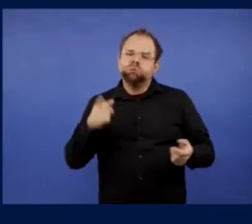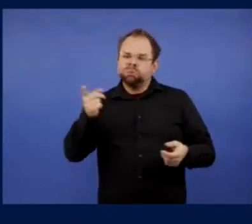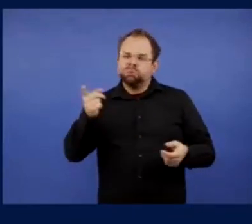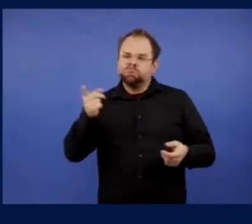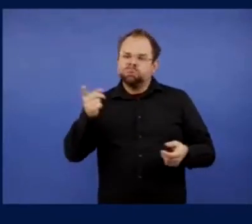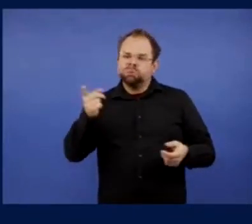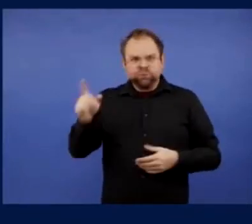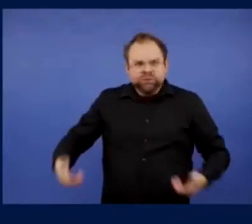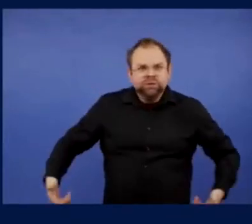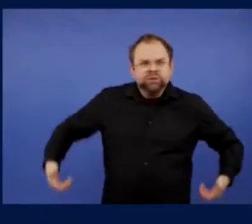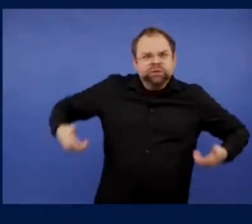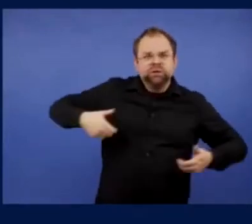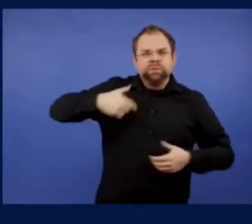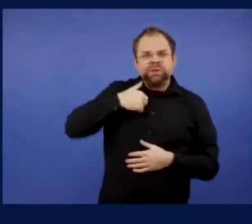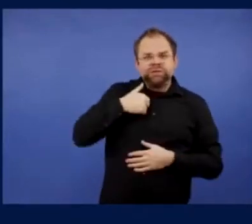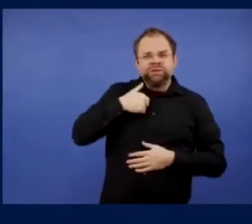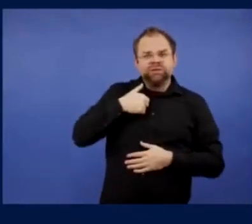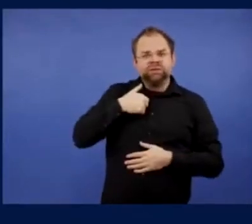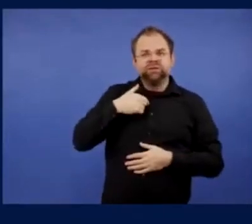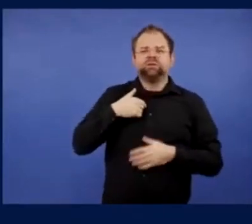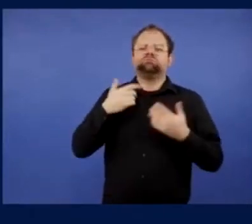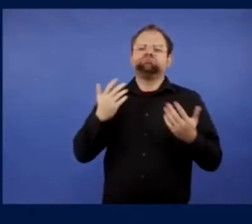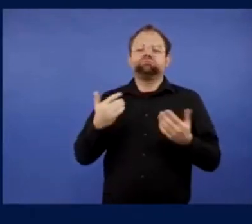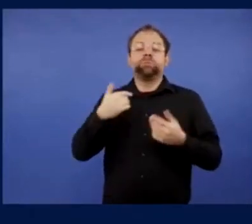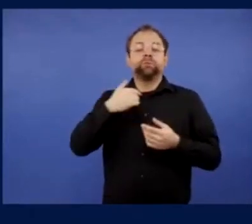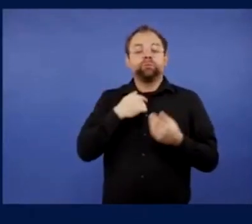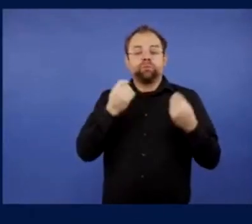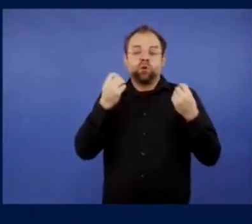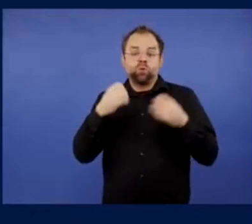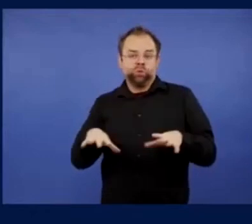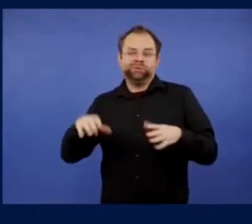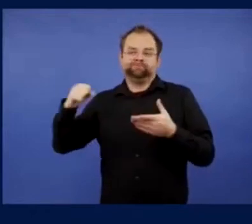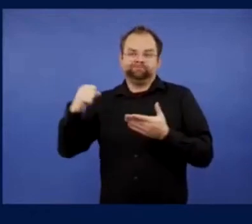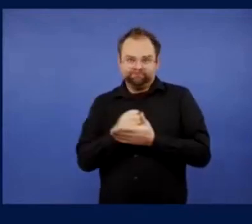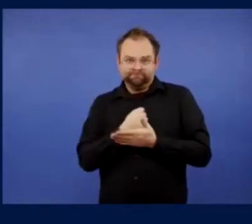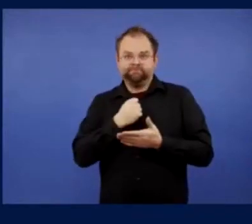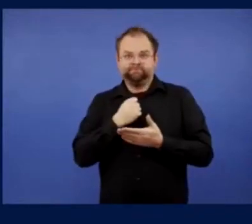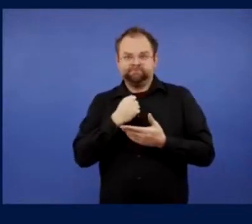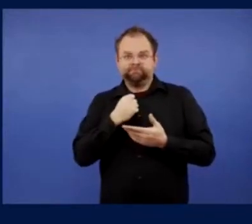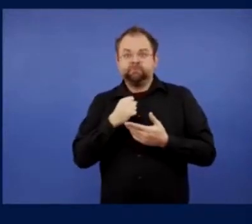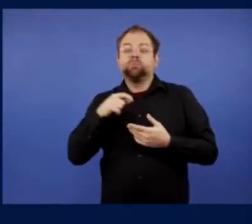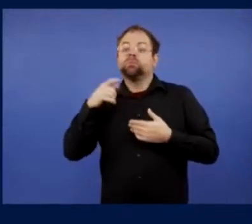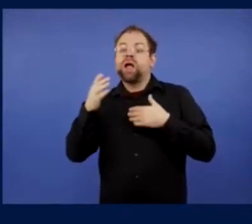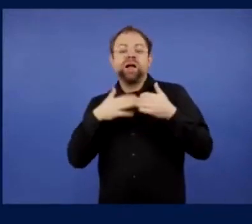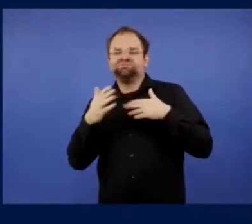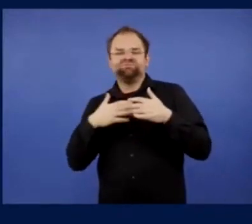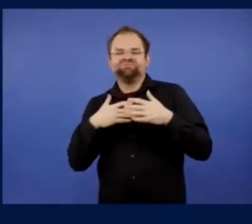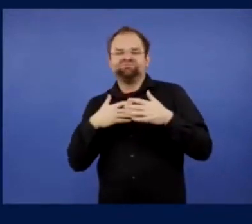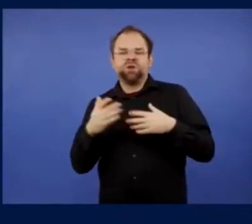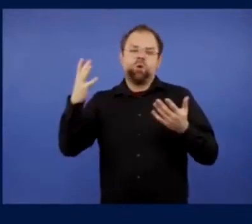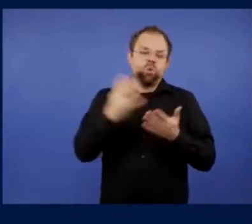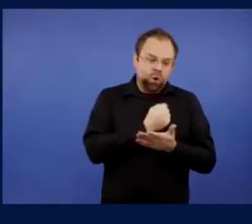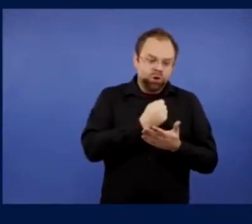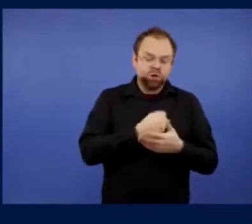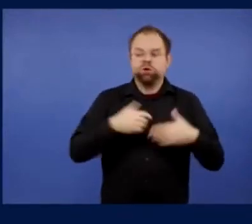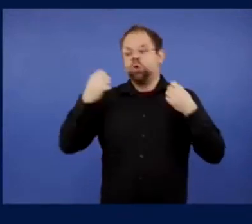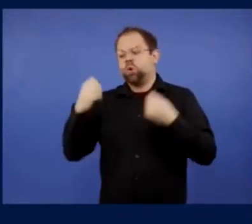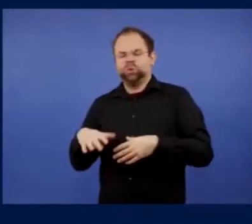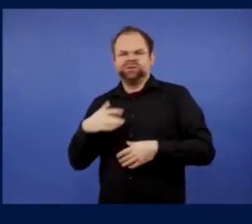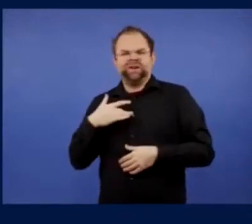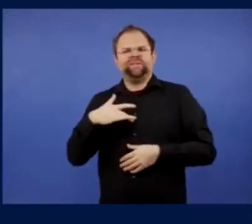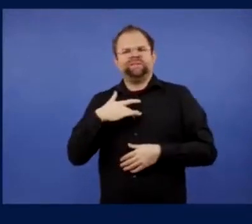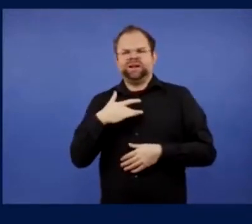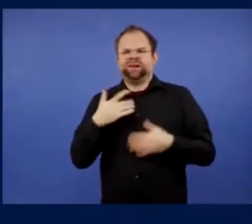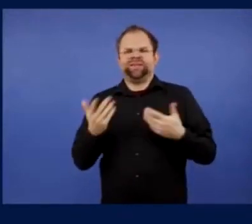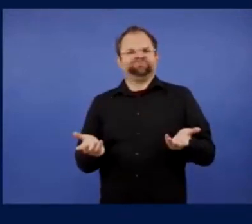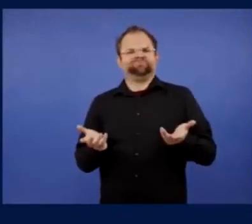dealt with Saltsbury staff and sat us in the omen. We could see half the pitch. You know, it's